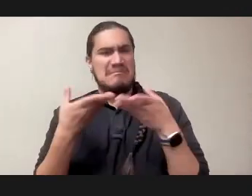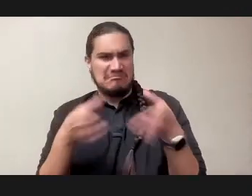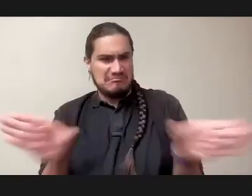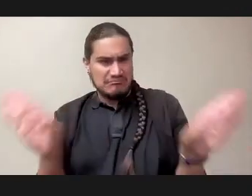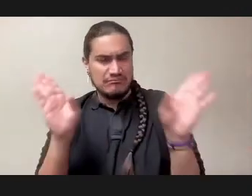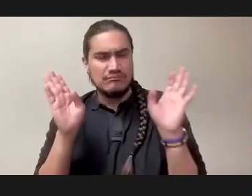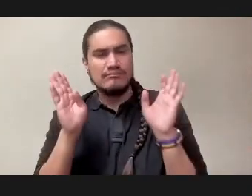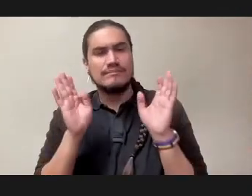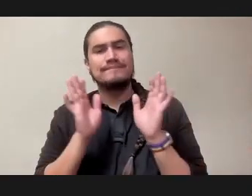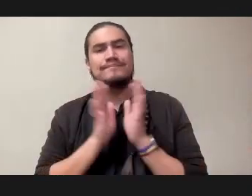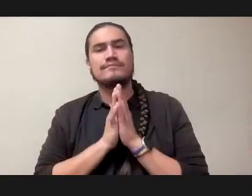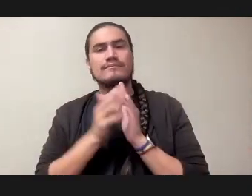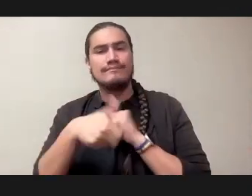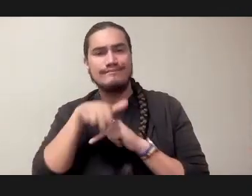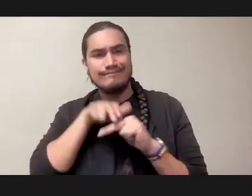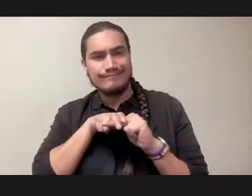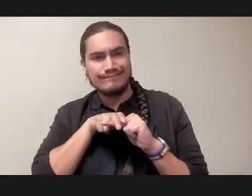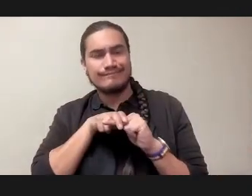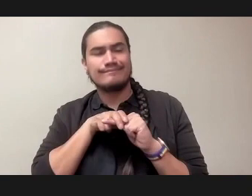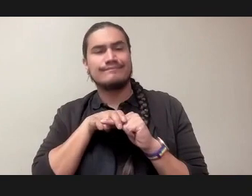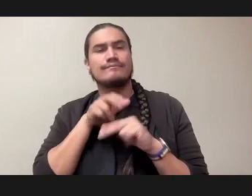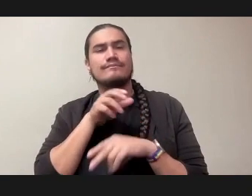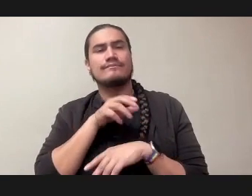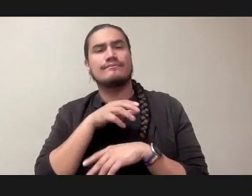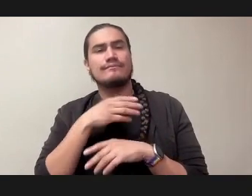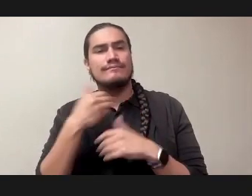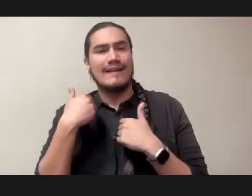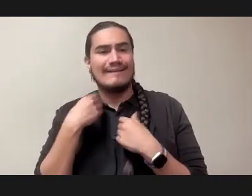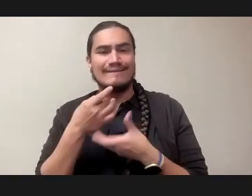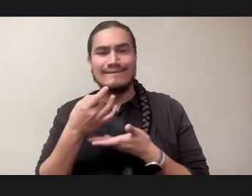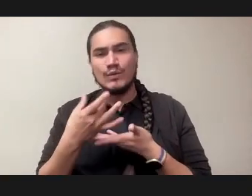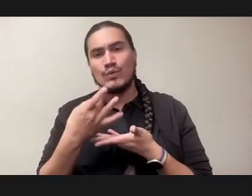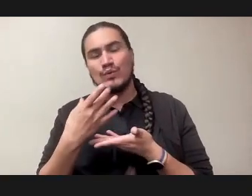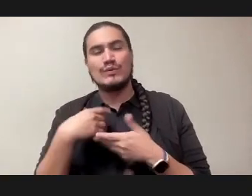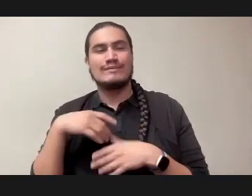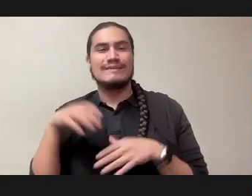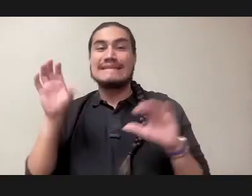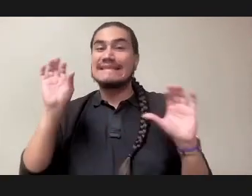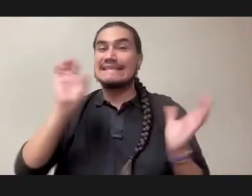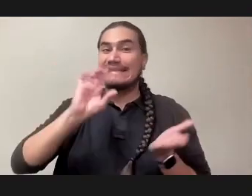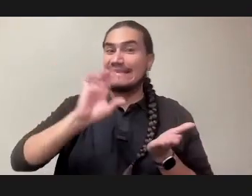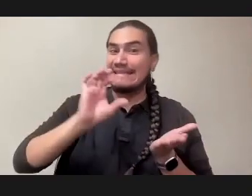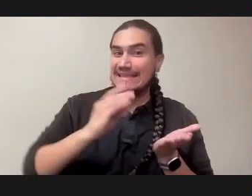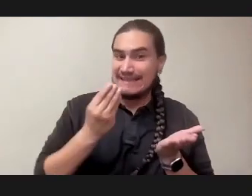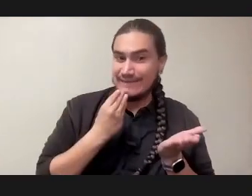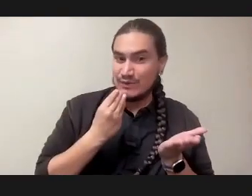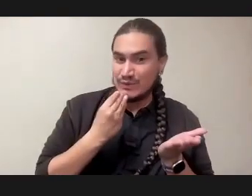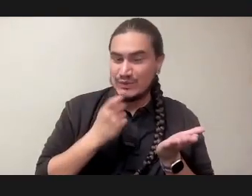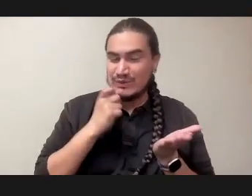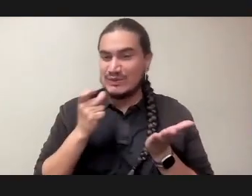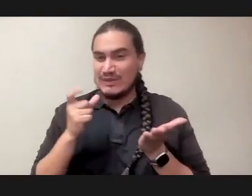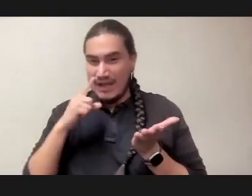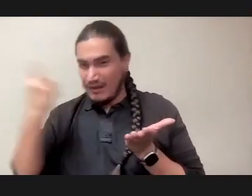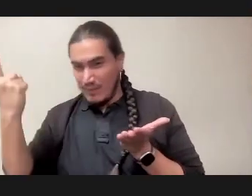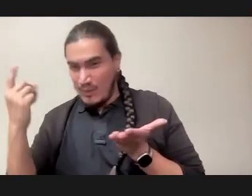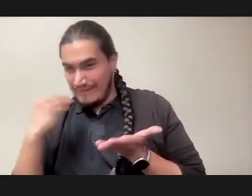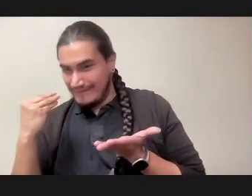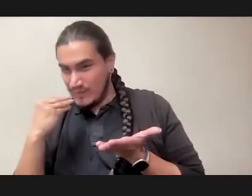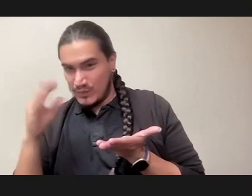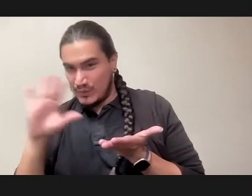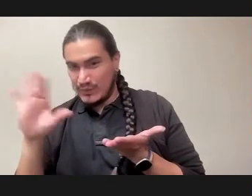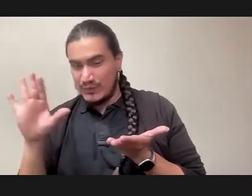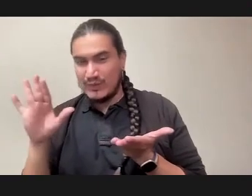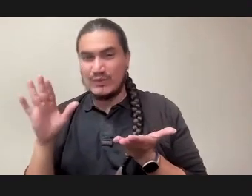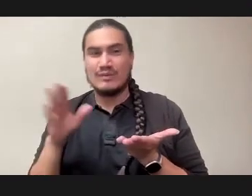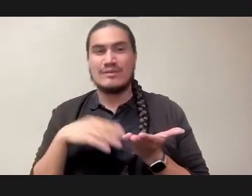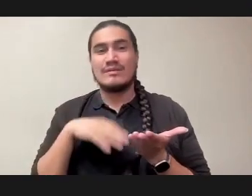right? Sit down, have some food, some seasoned food, right? You can't have no blend. Even if it's some